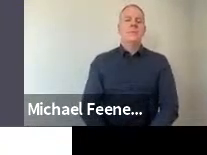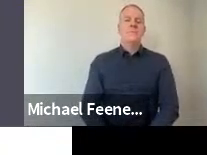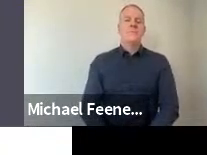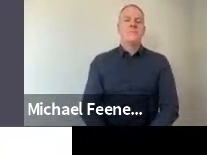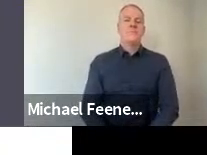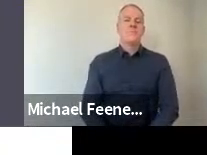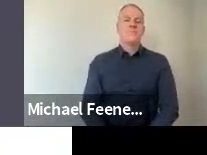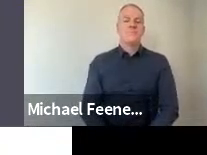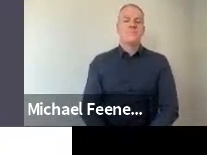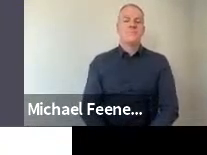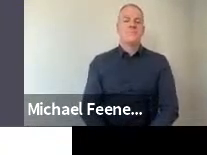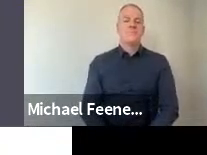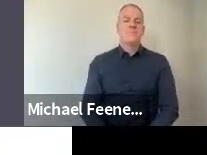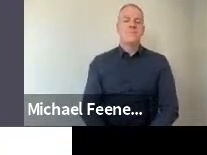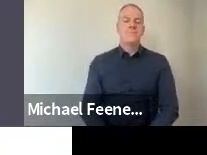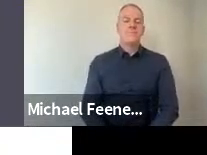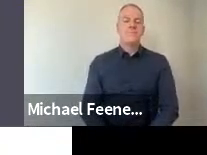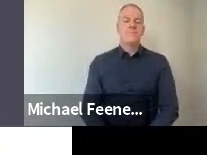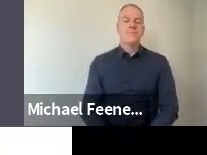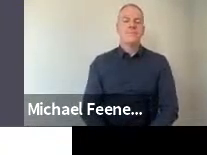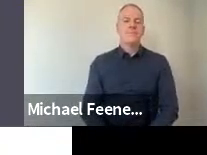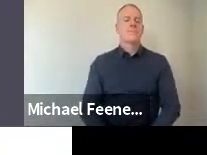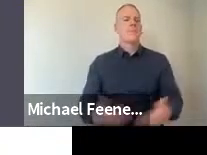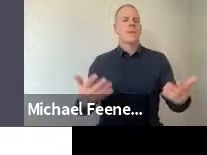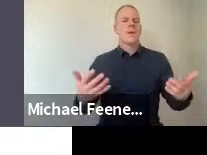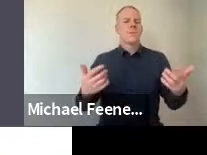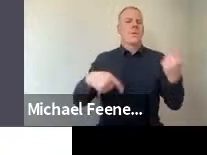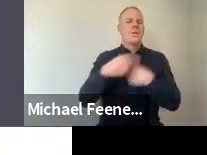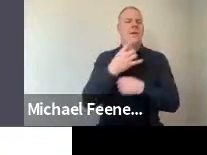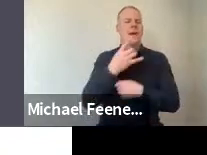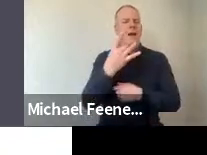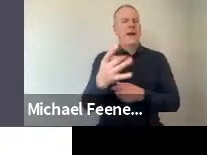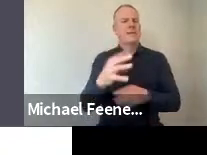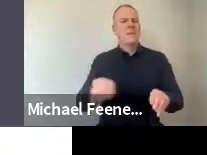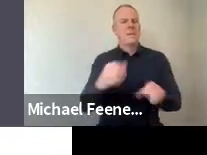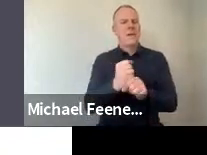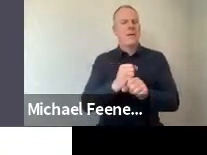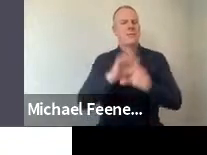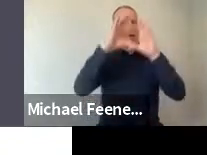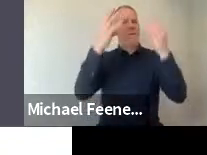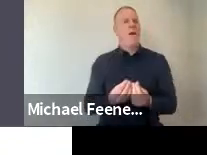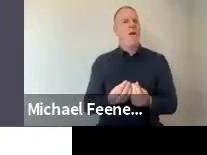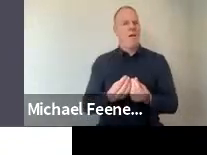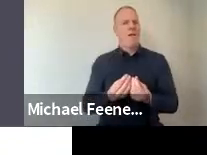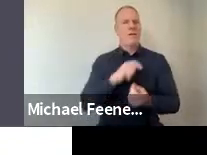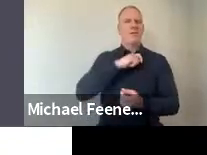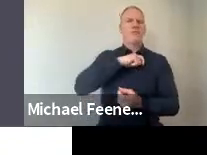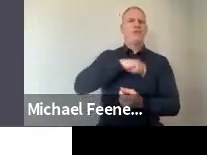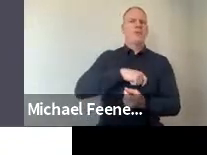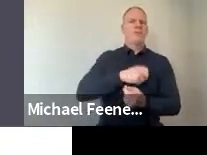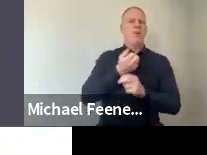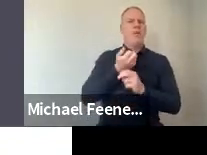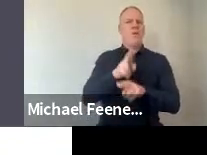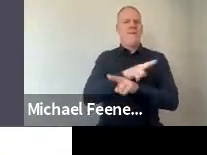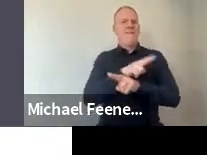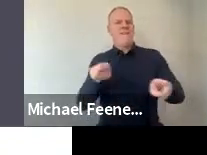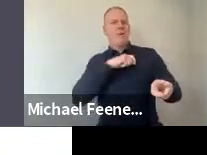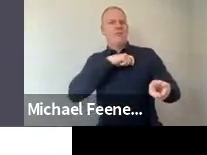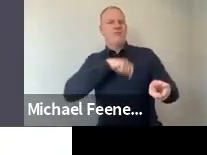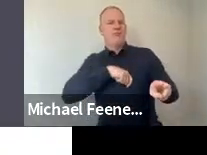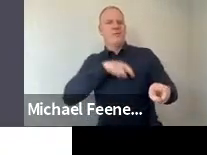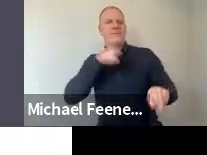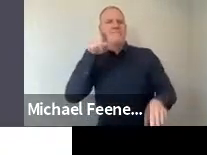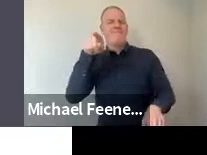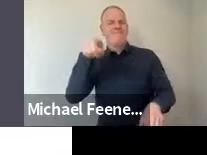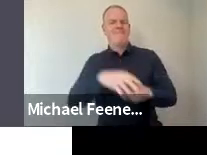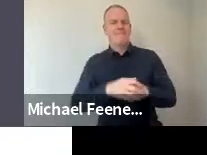So when we're asking people about their overall levels of trust or distrust, we also